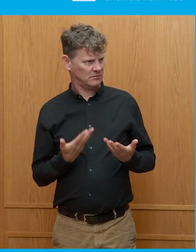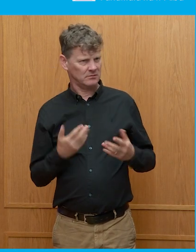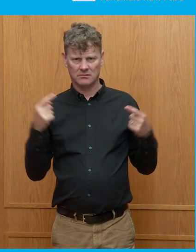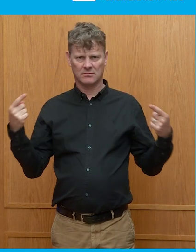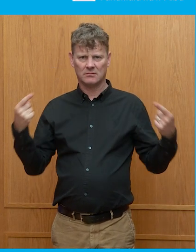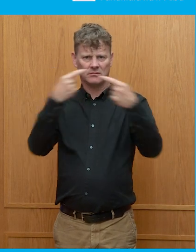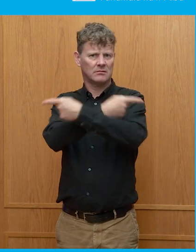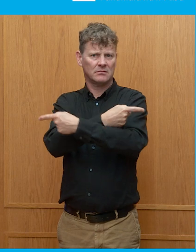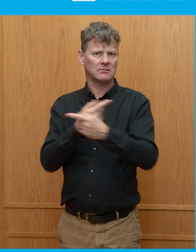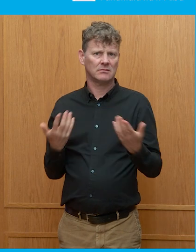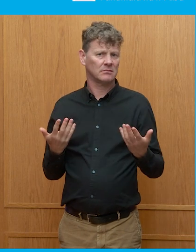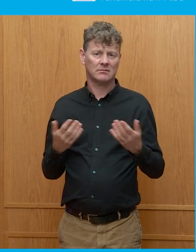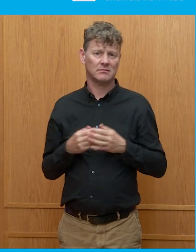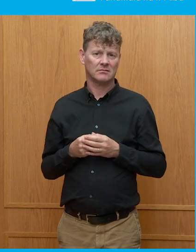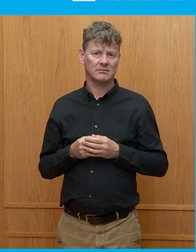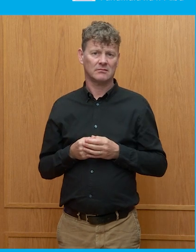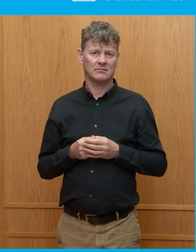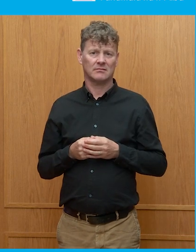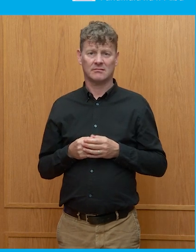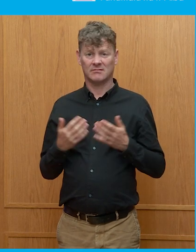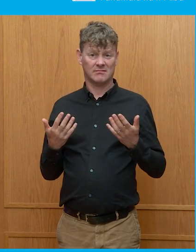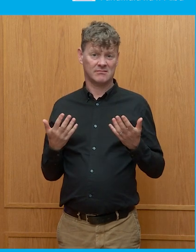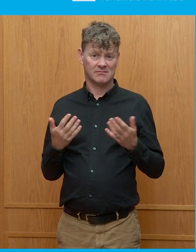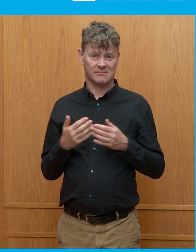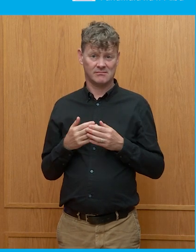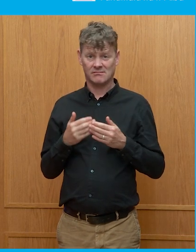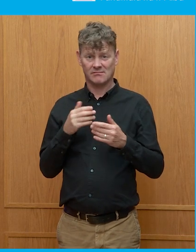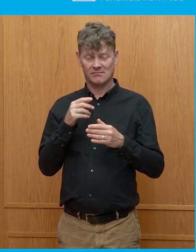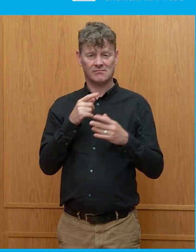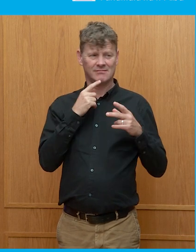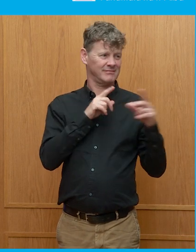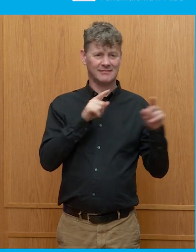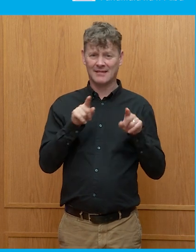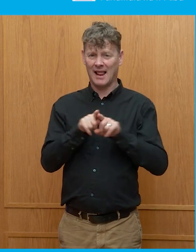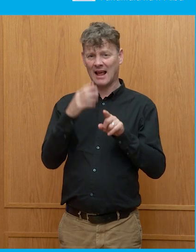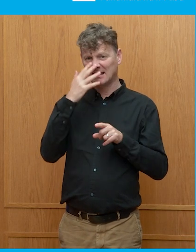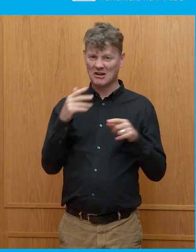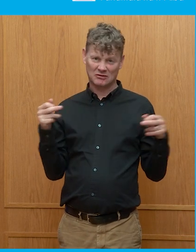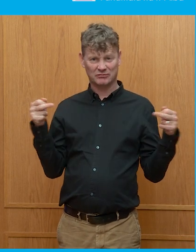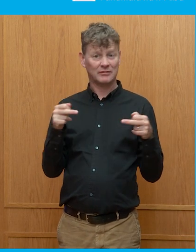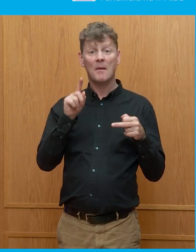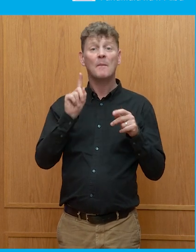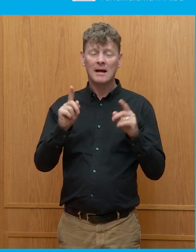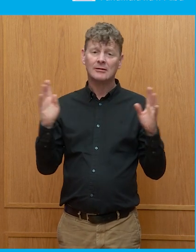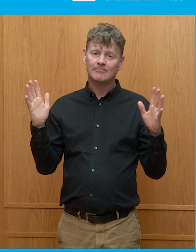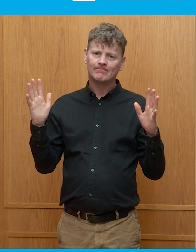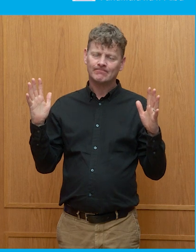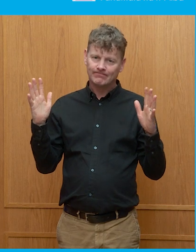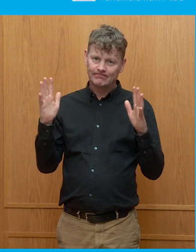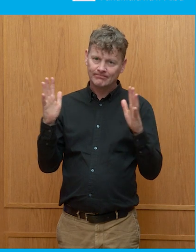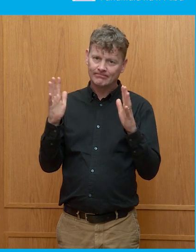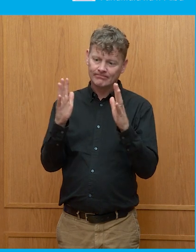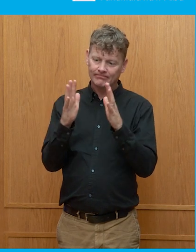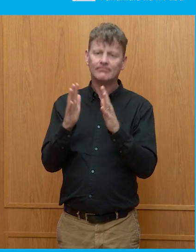though, they found kind of common ground and the work of those